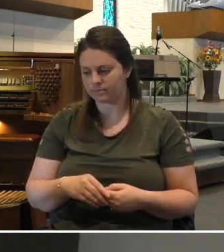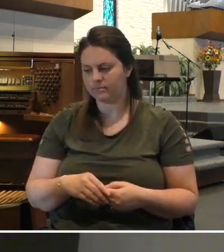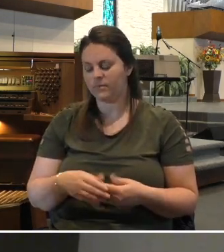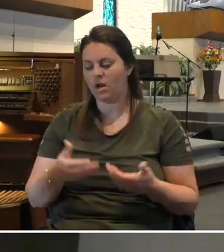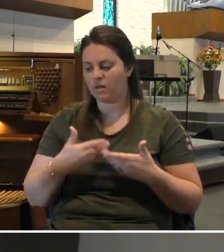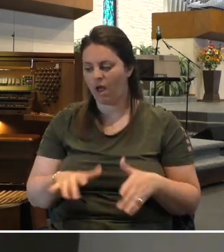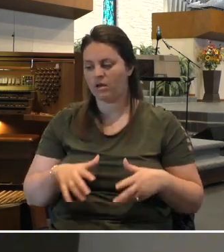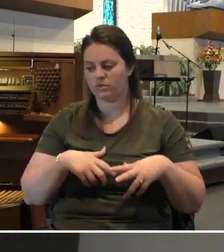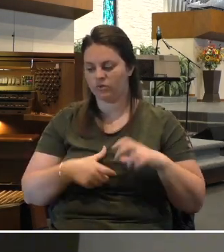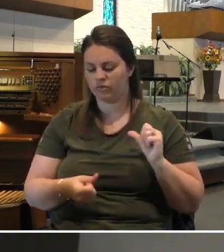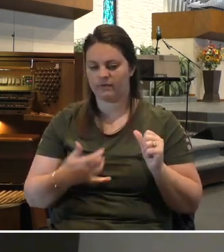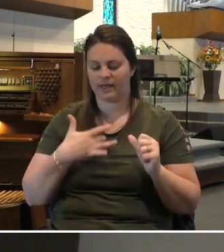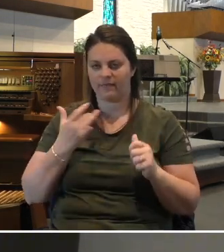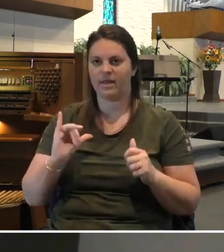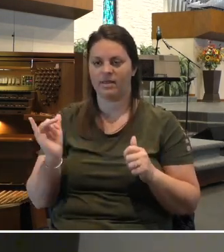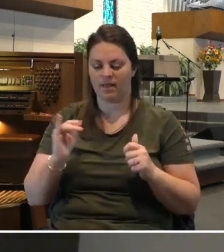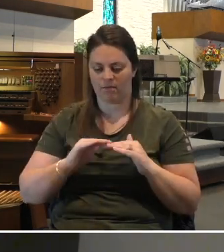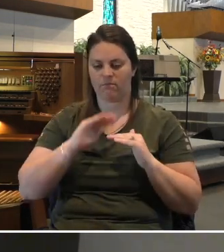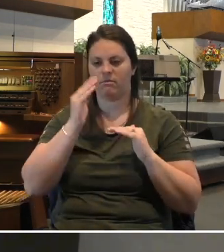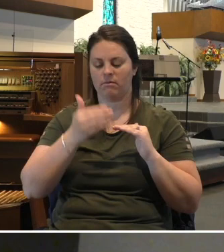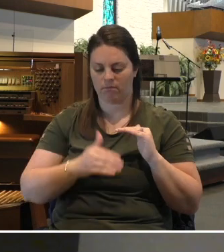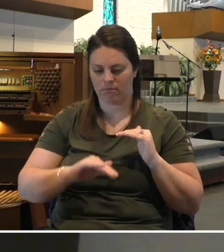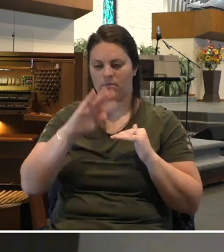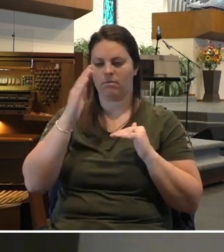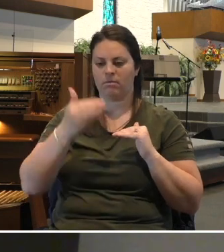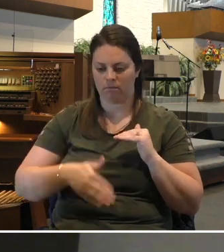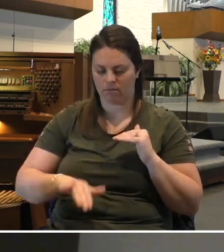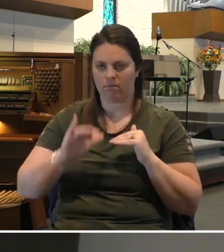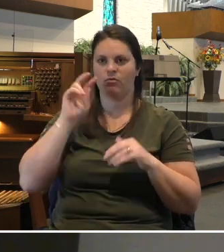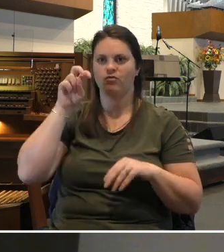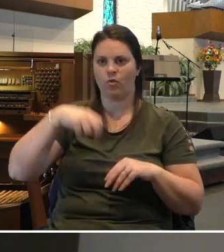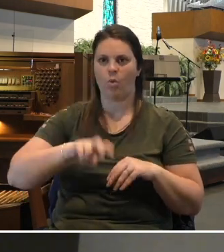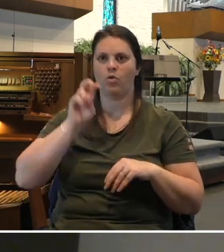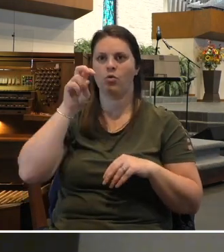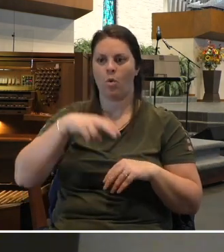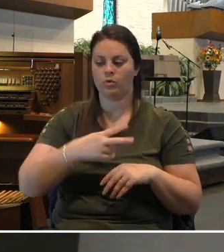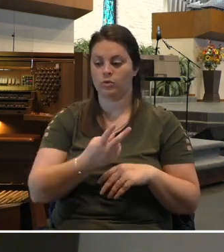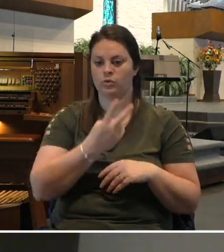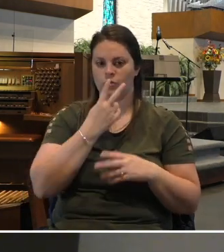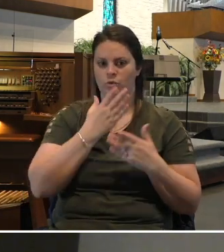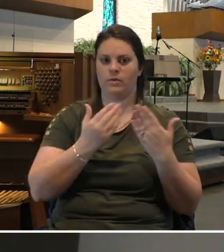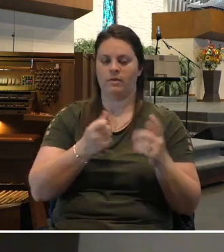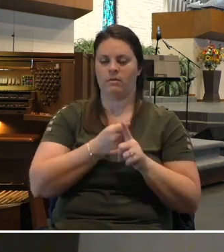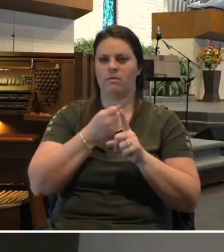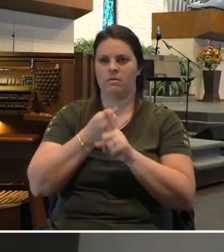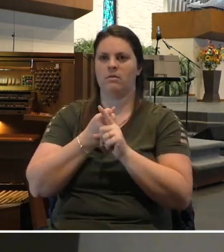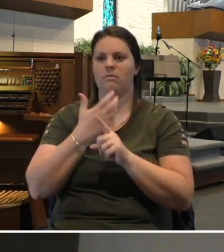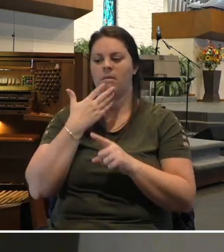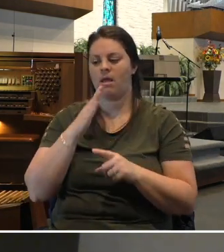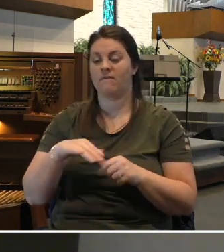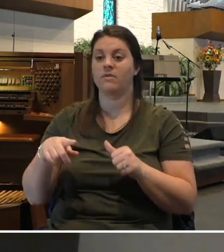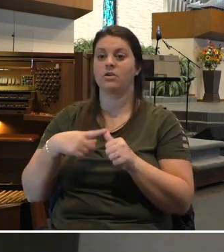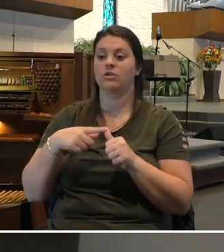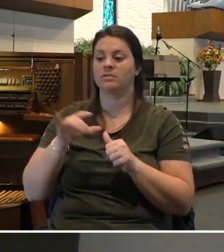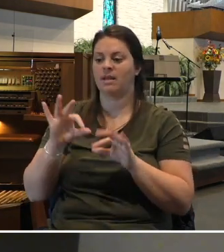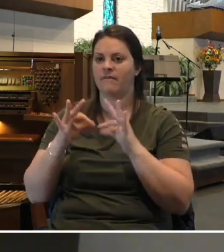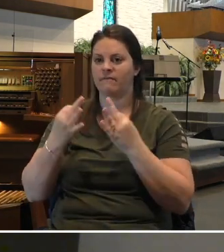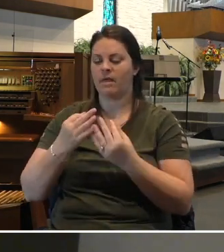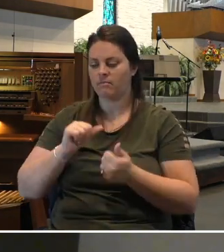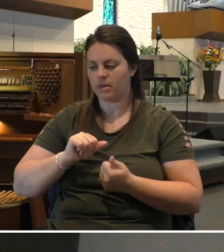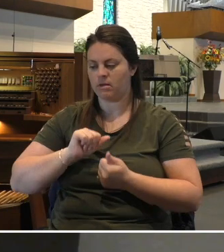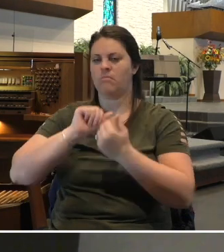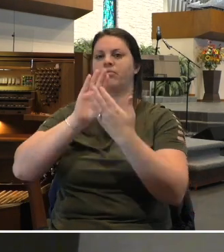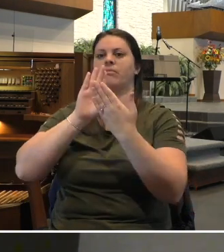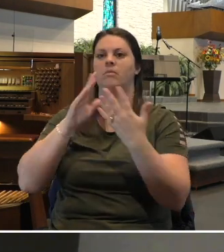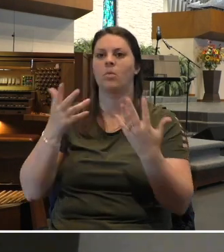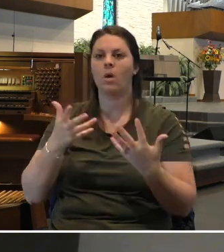things have happened to that one family. First, this family faces a famine. So they